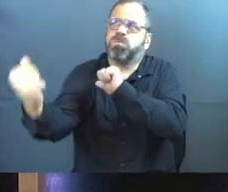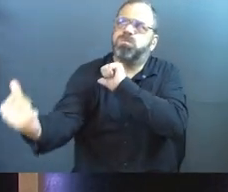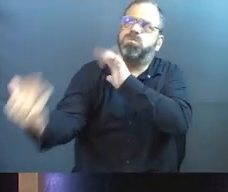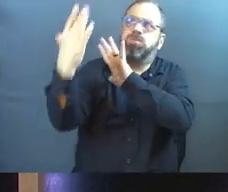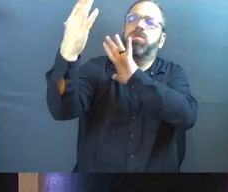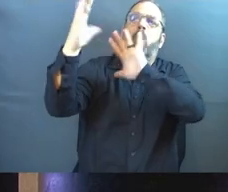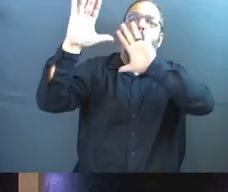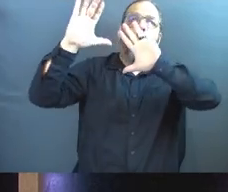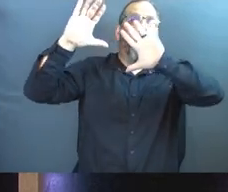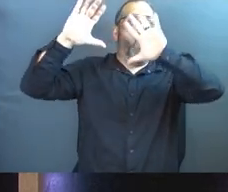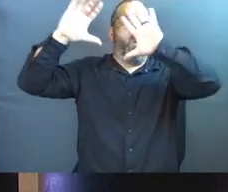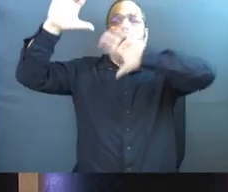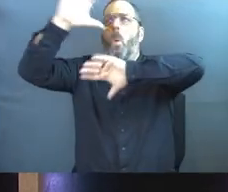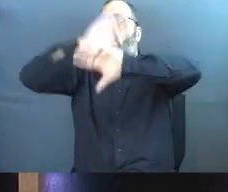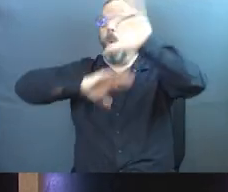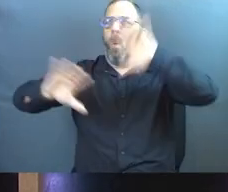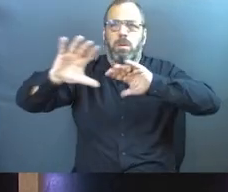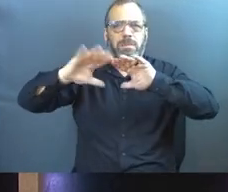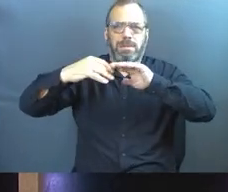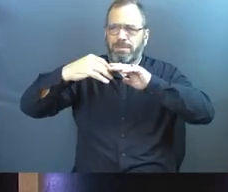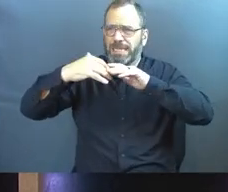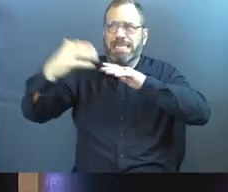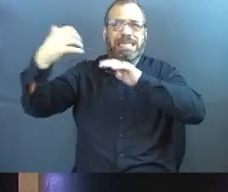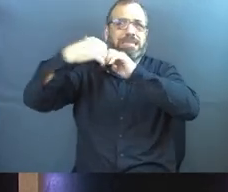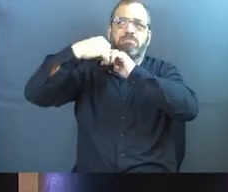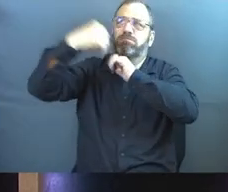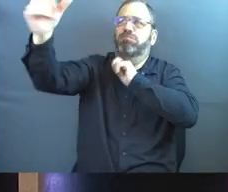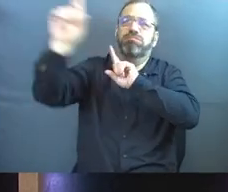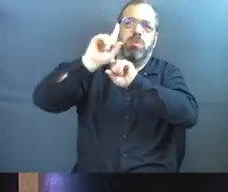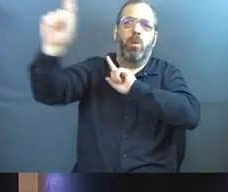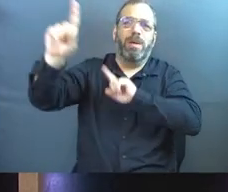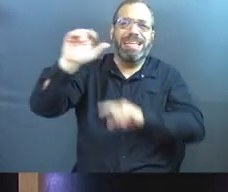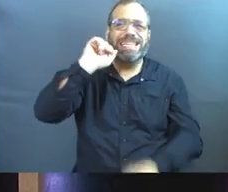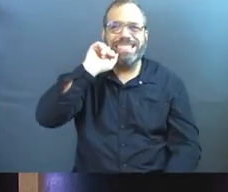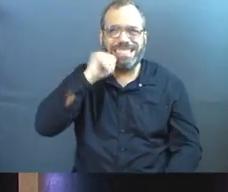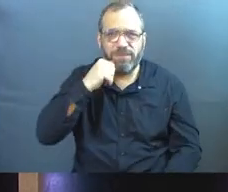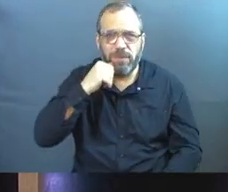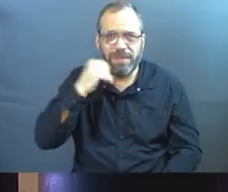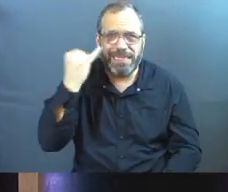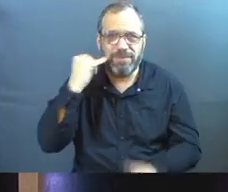God is something. Me separated from the presence of God is suffering.